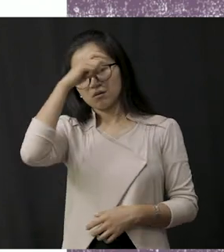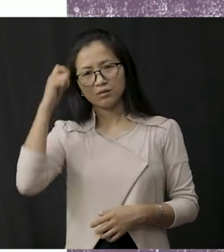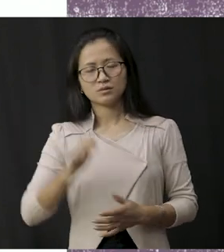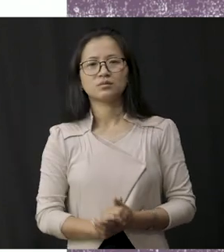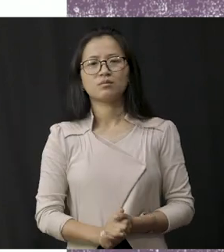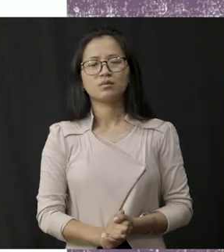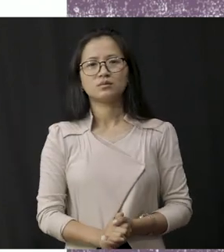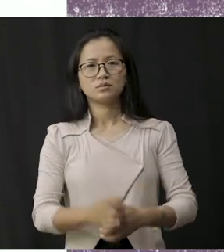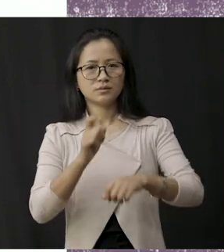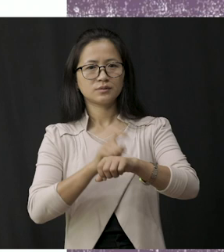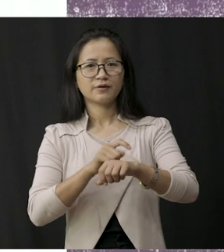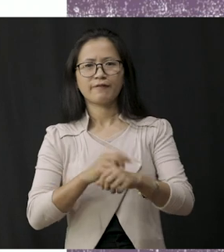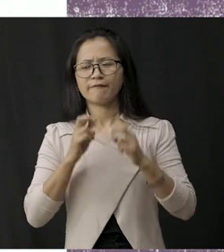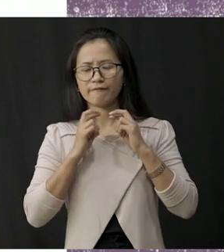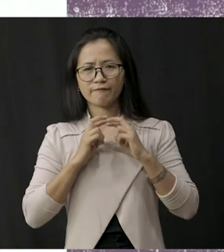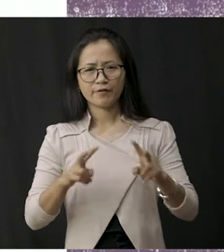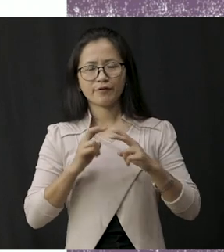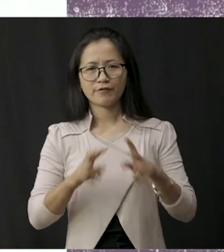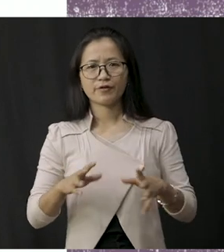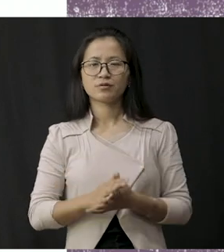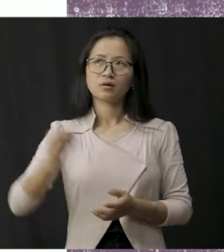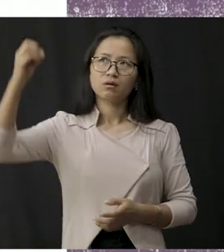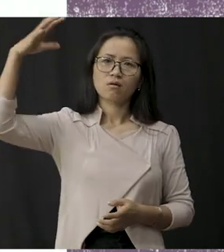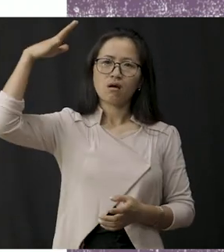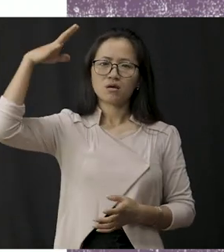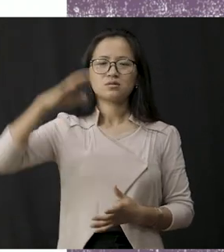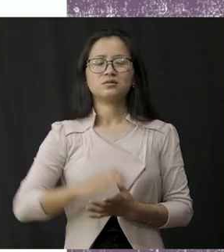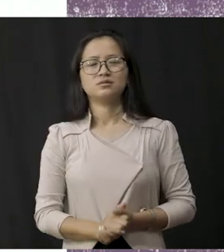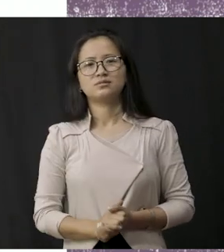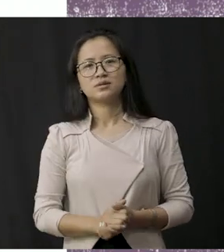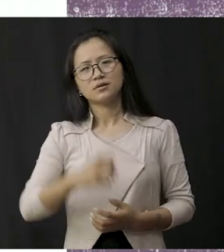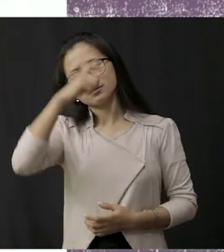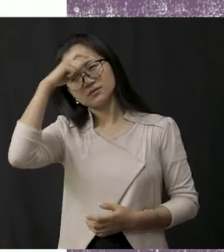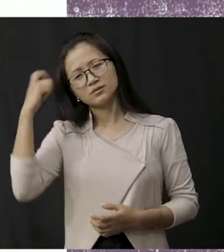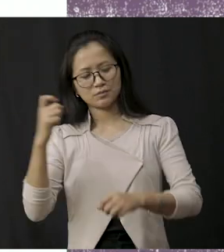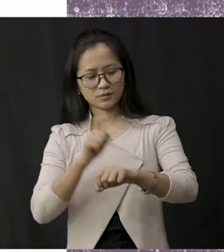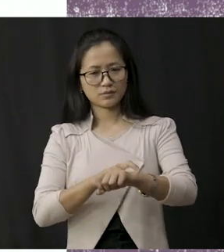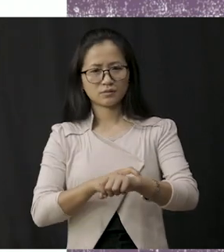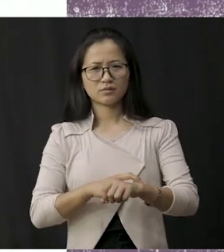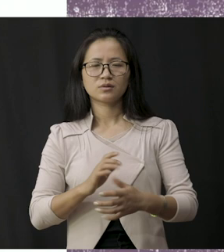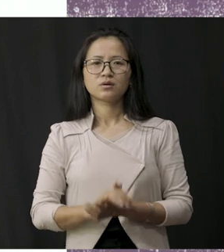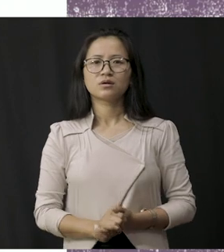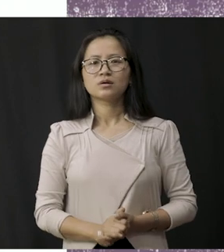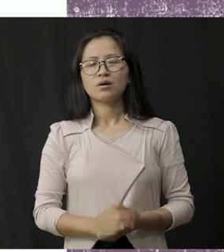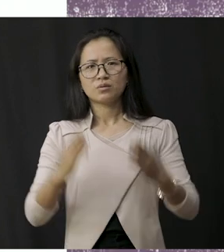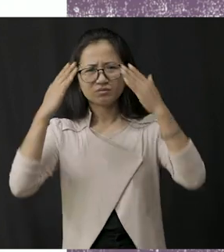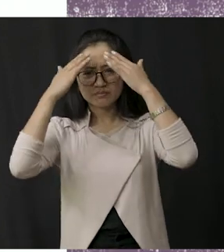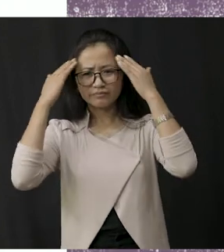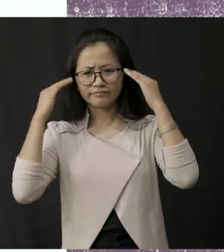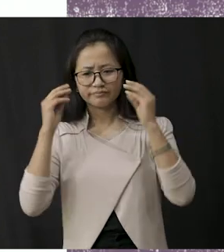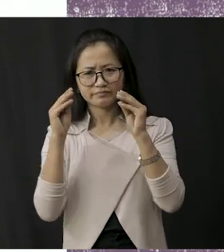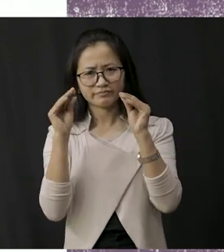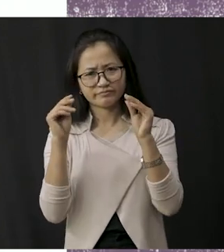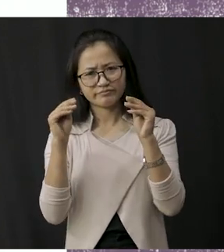summer time it is very very sunny and summer time in sunny days we sweat a lot